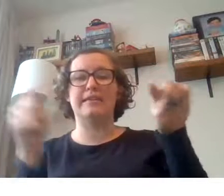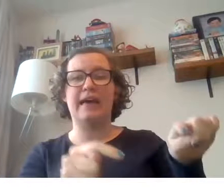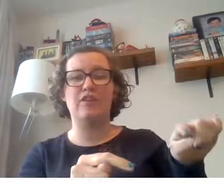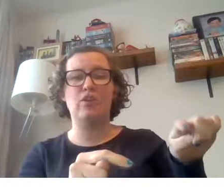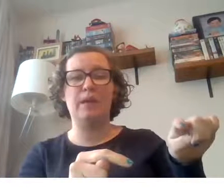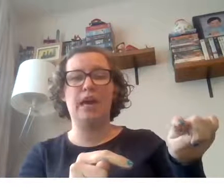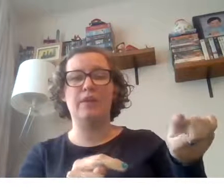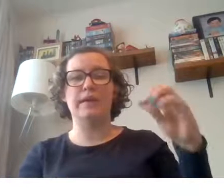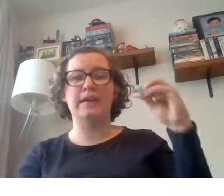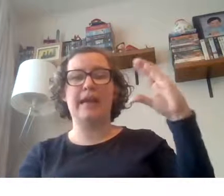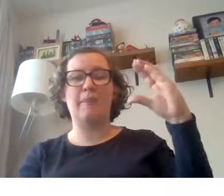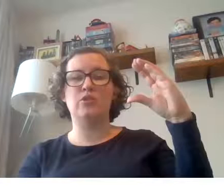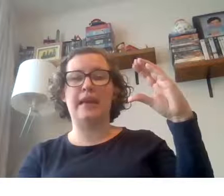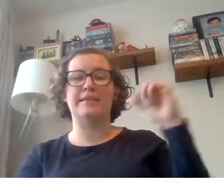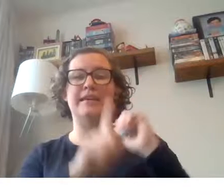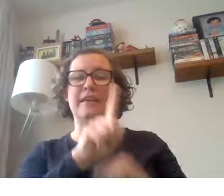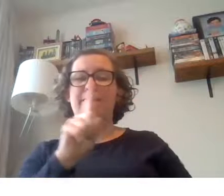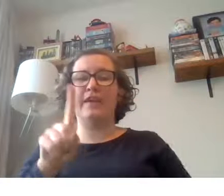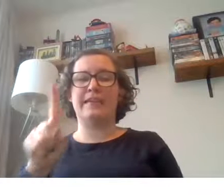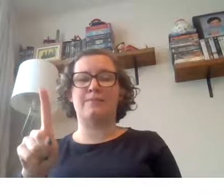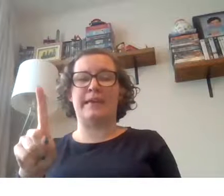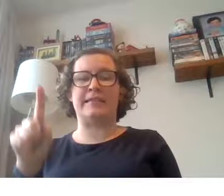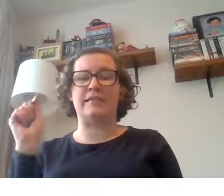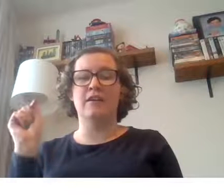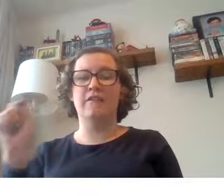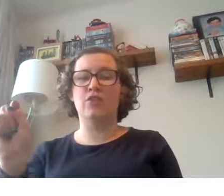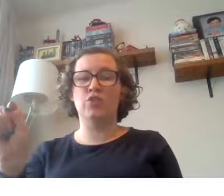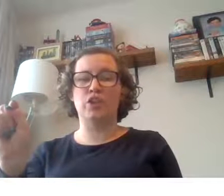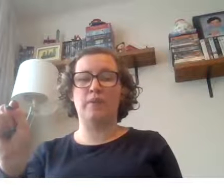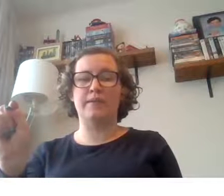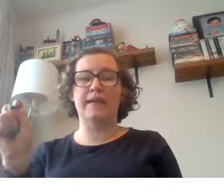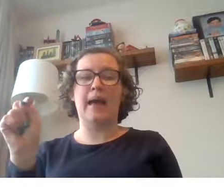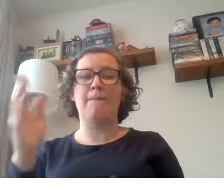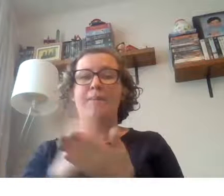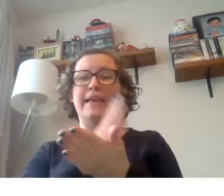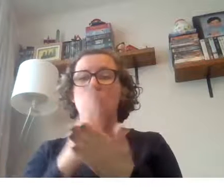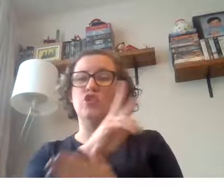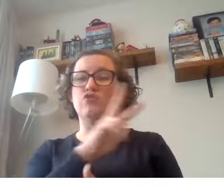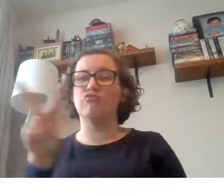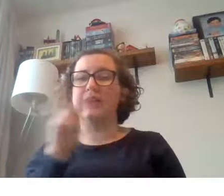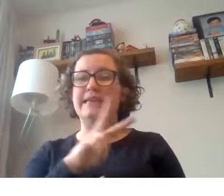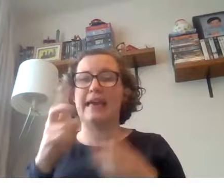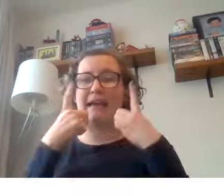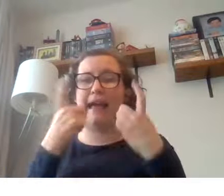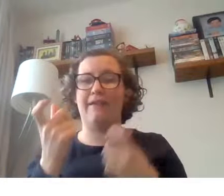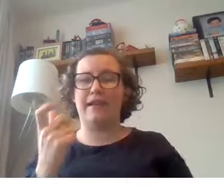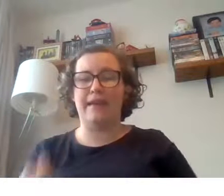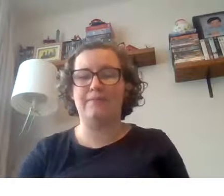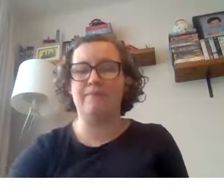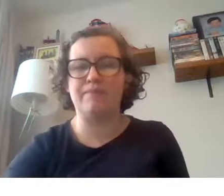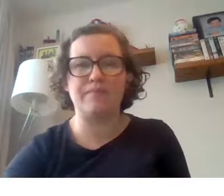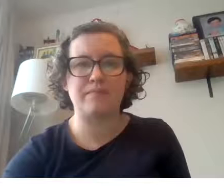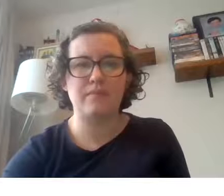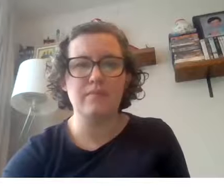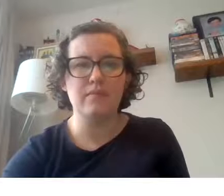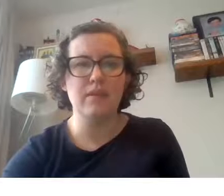sentence have a look below capital letters finger spaces full stops and make sure you read it carefully